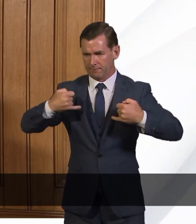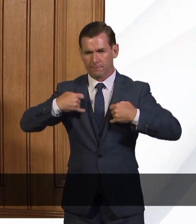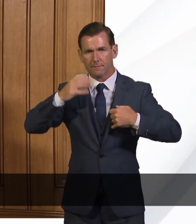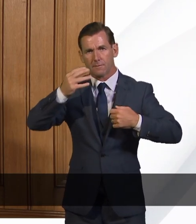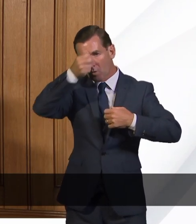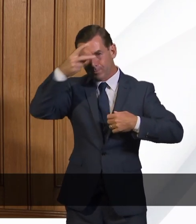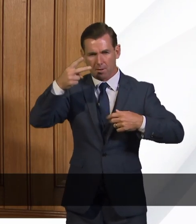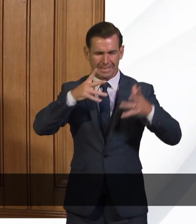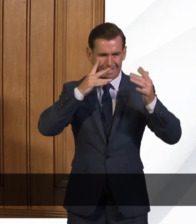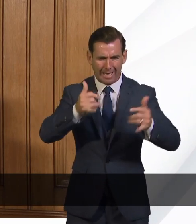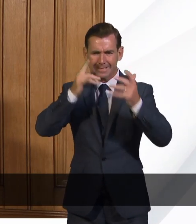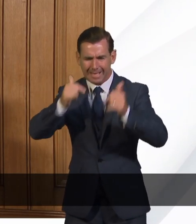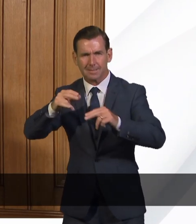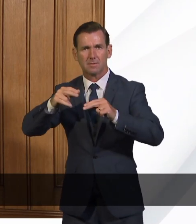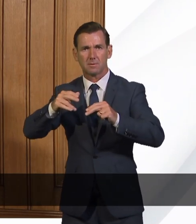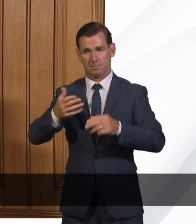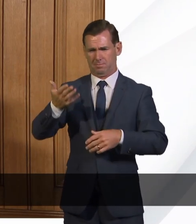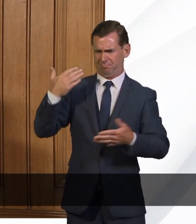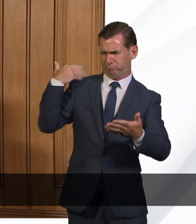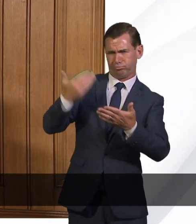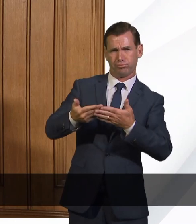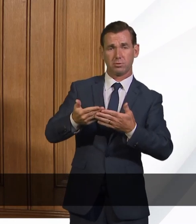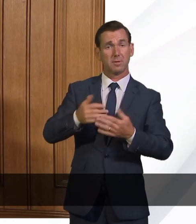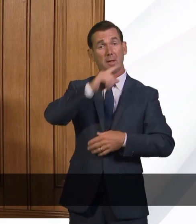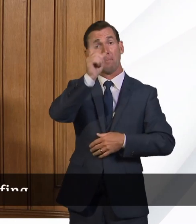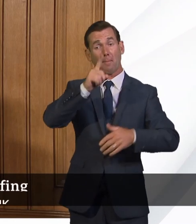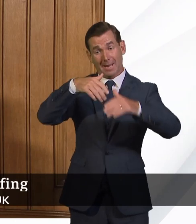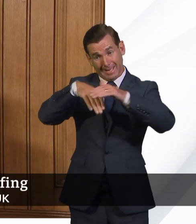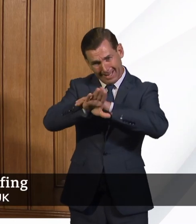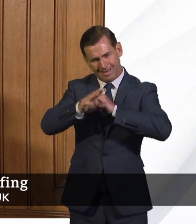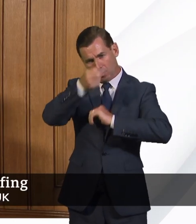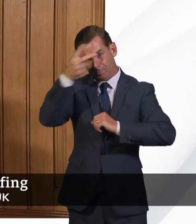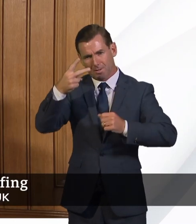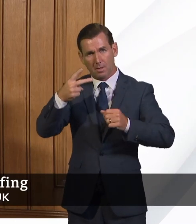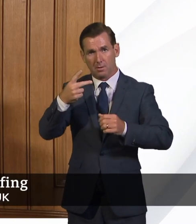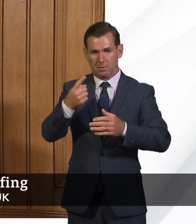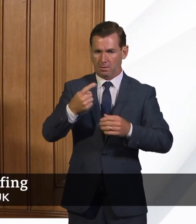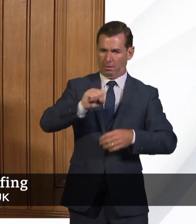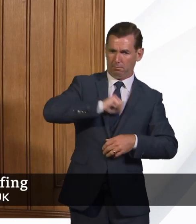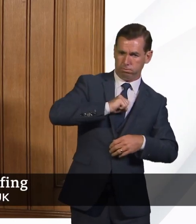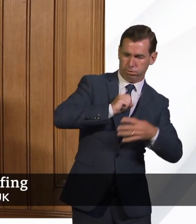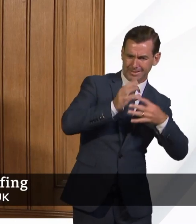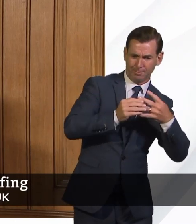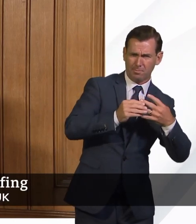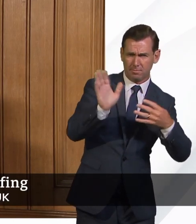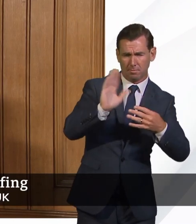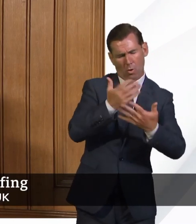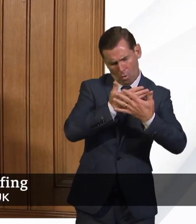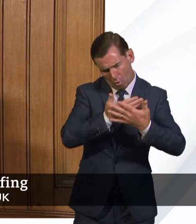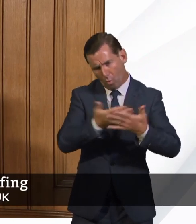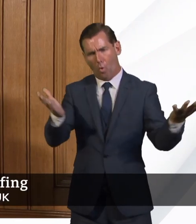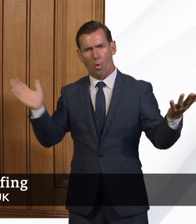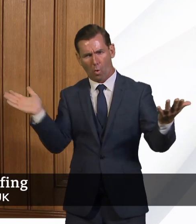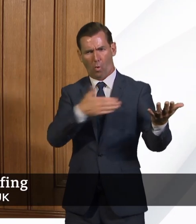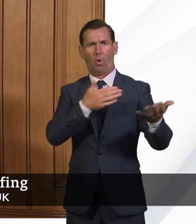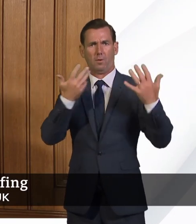a while ago now, we started testing all patients who were being admitted as emergencies into hospitals, not just those with symptoms of COVID